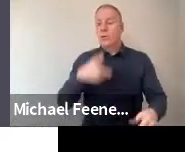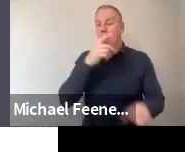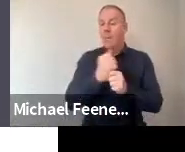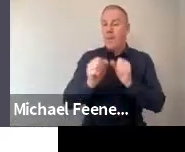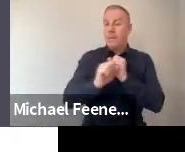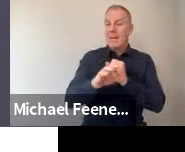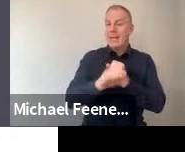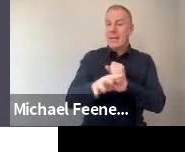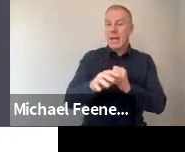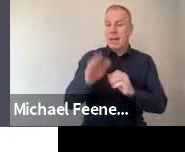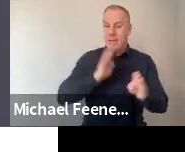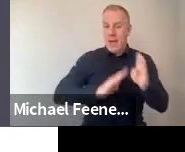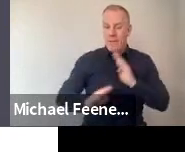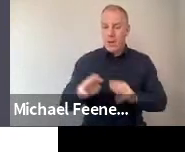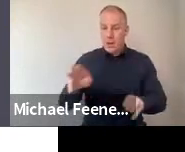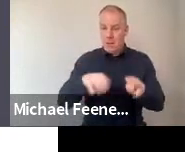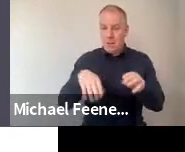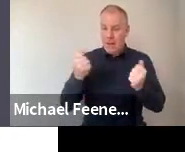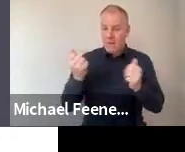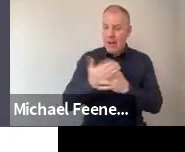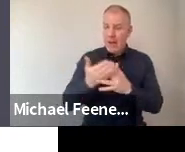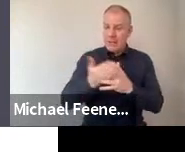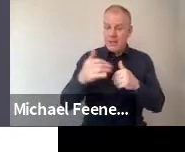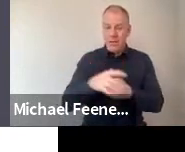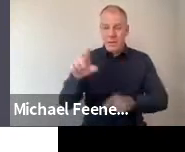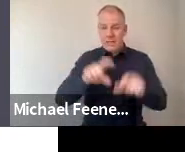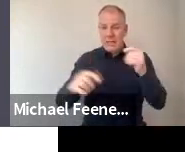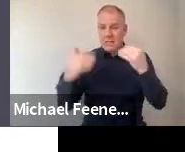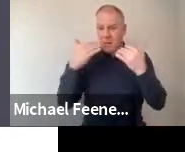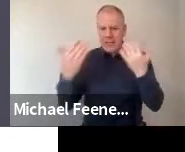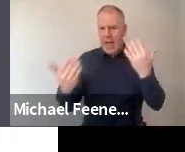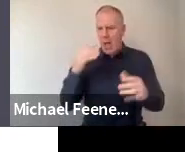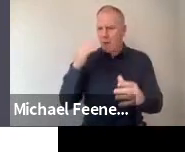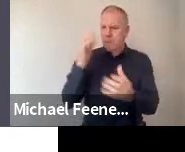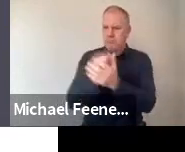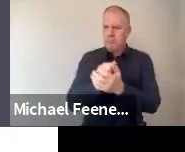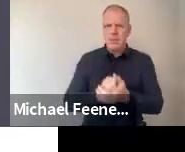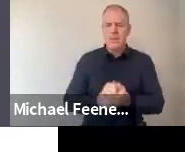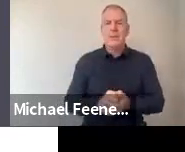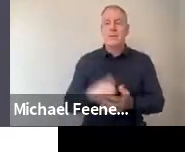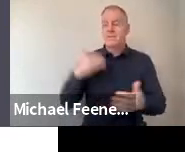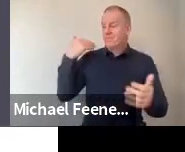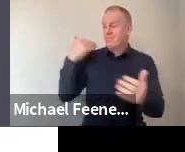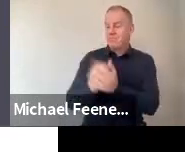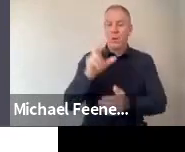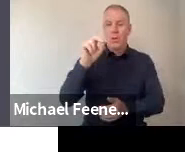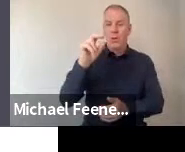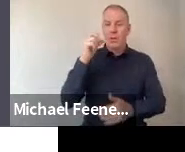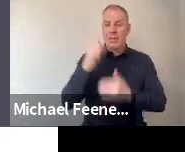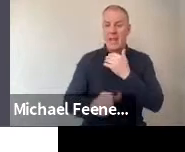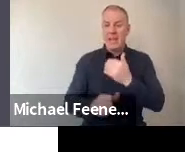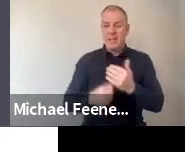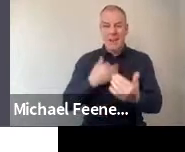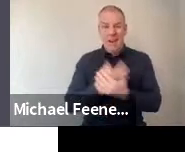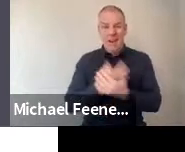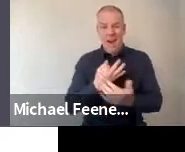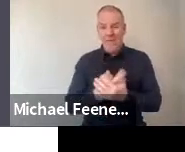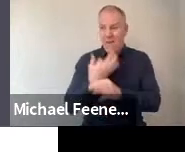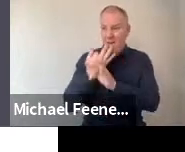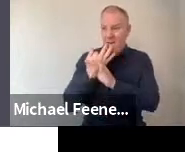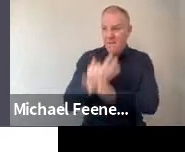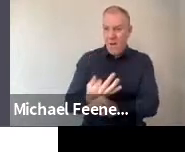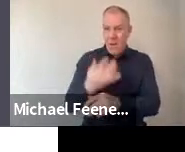So about how people gain access to scientific information. So within the last 30 days, how often have you been following